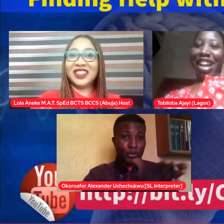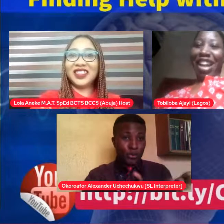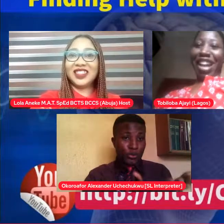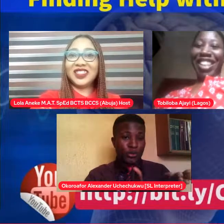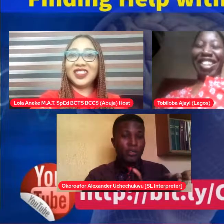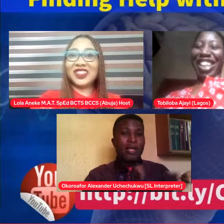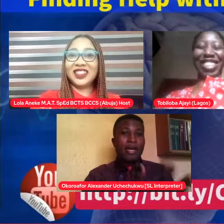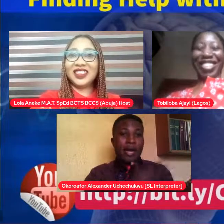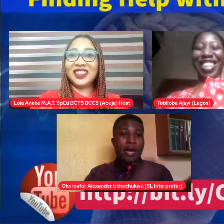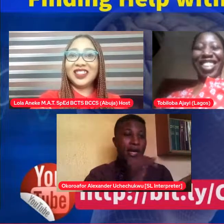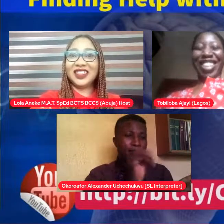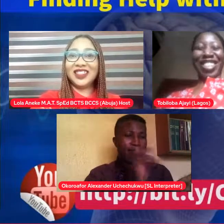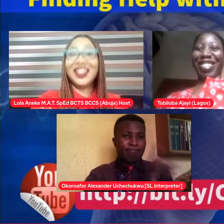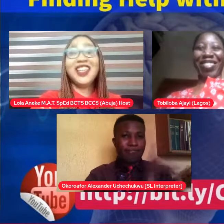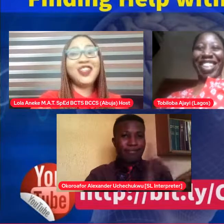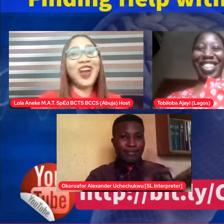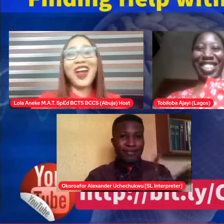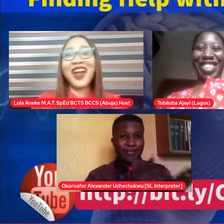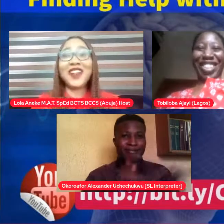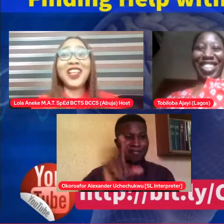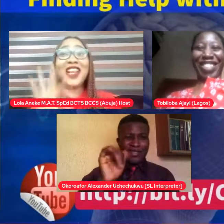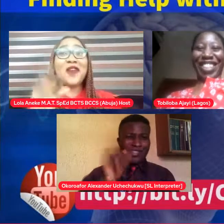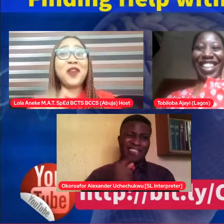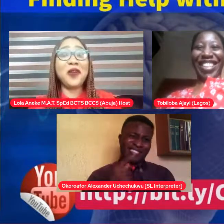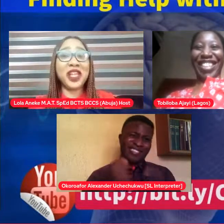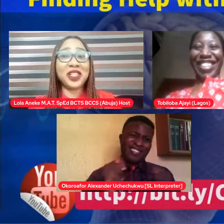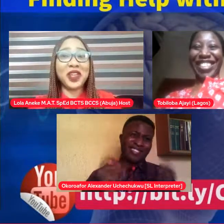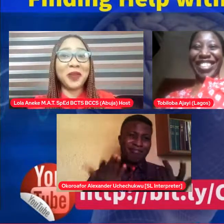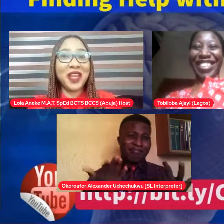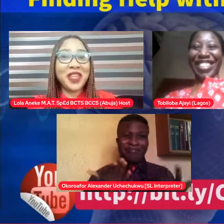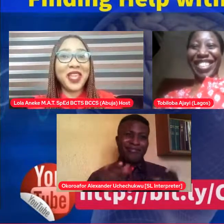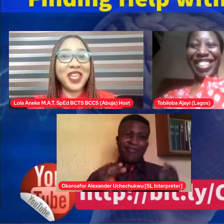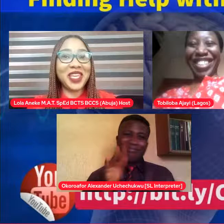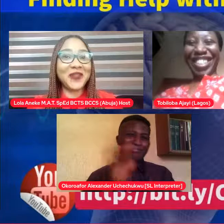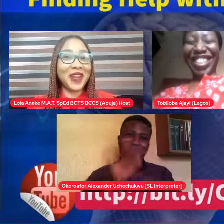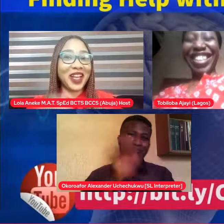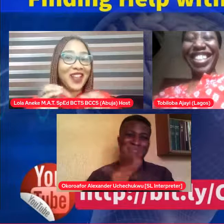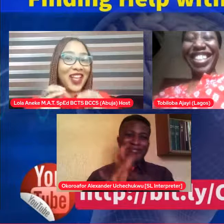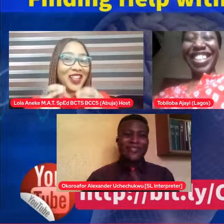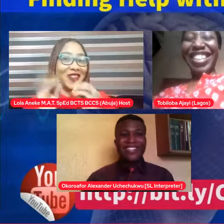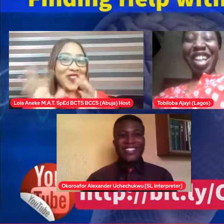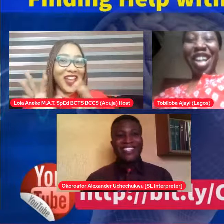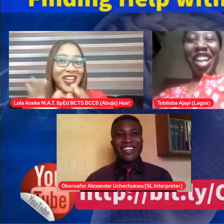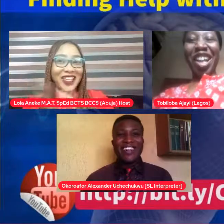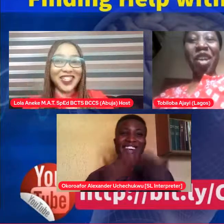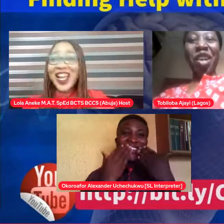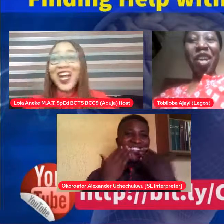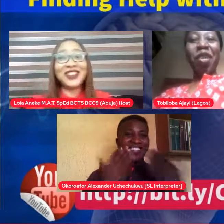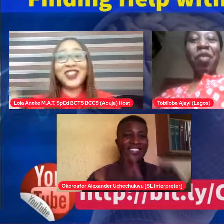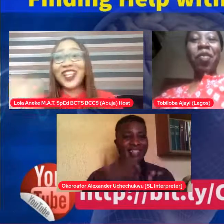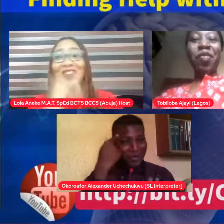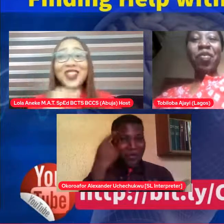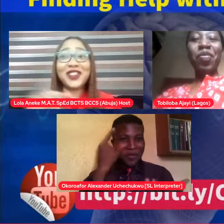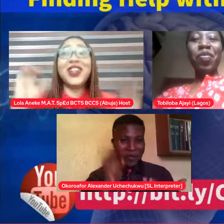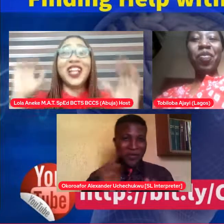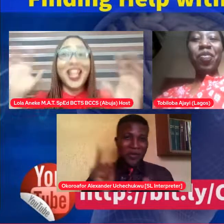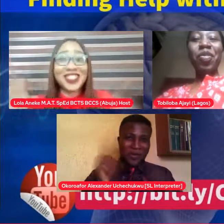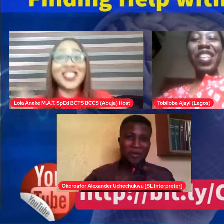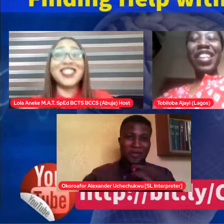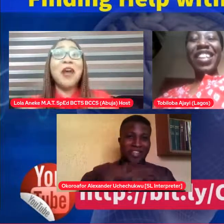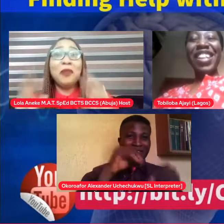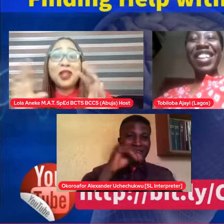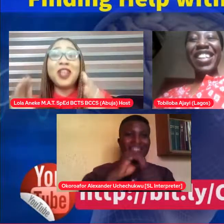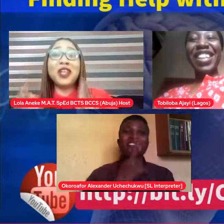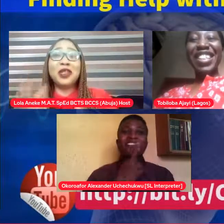Uh, Lola, I think I tried. That's enough. Let's go. I love your write-up. Thank you for coming out in red. And Lola, go back to your